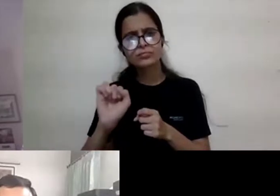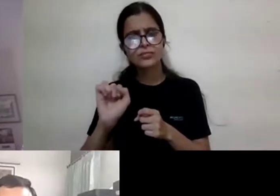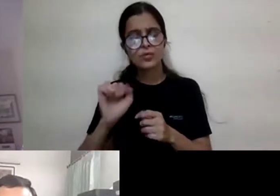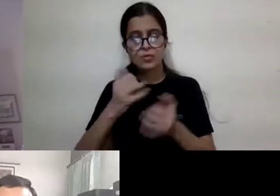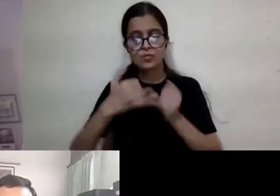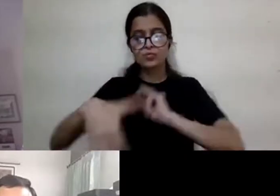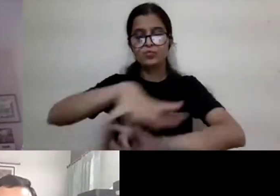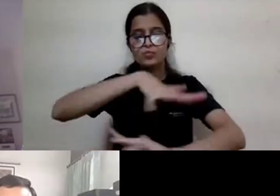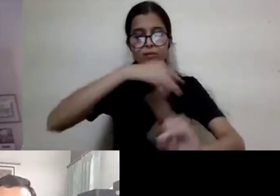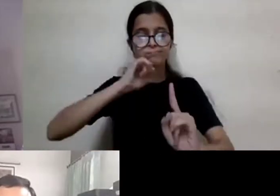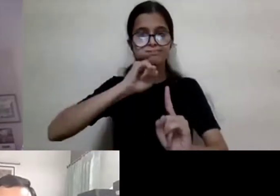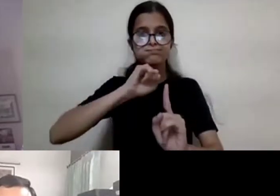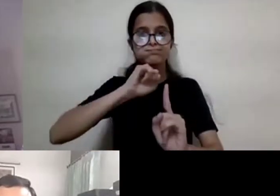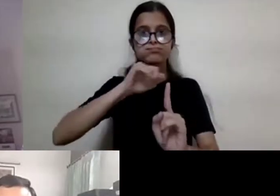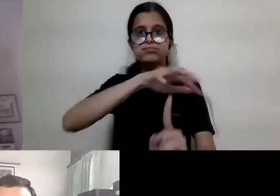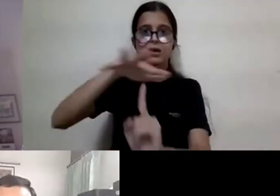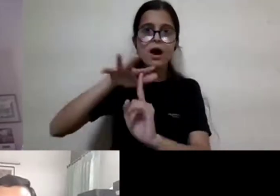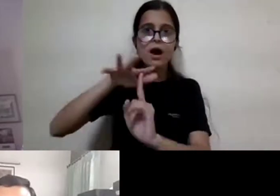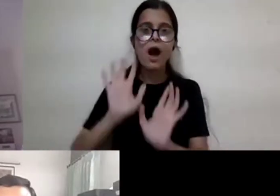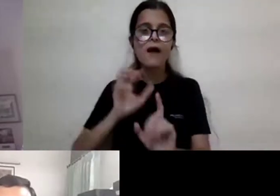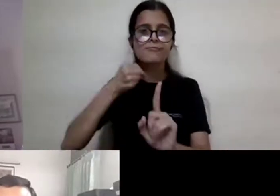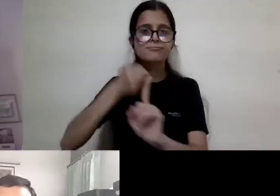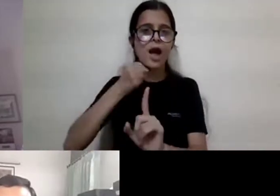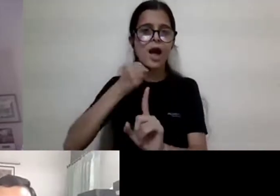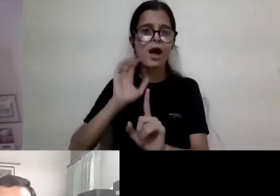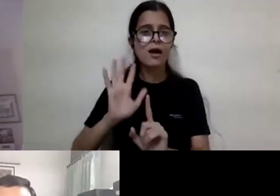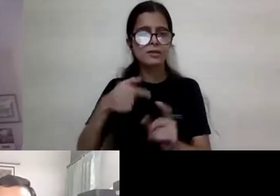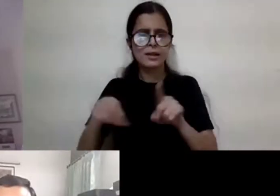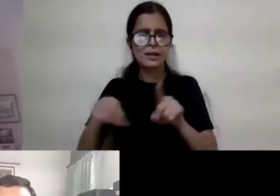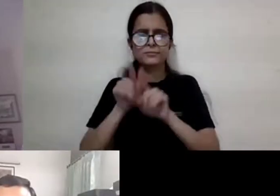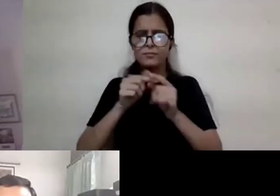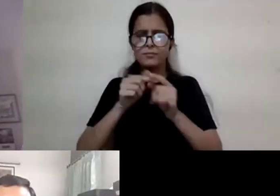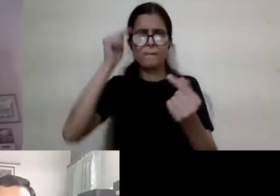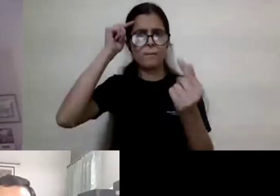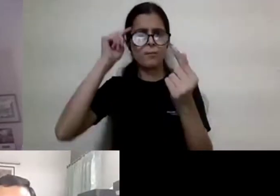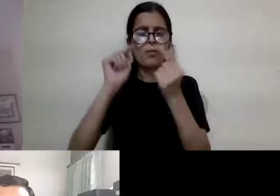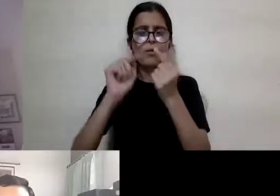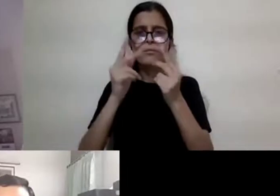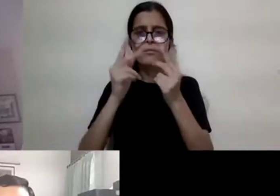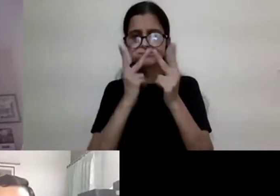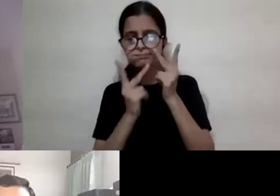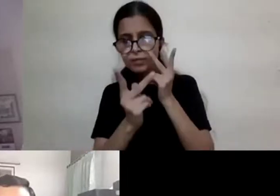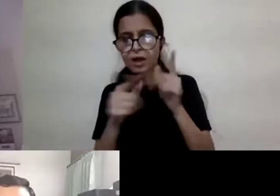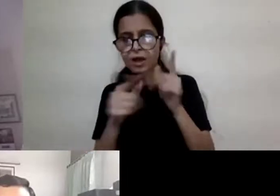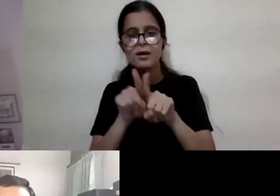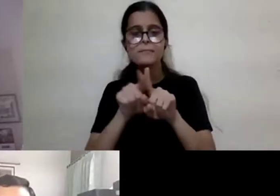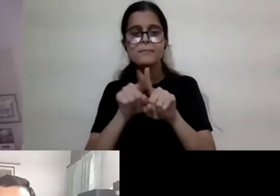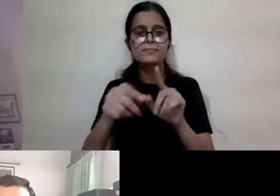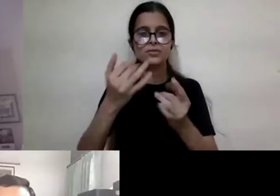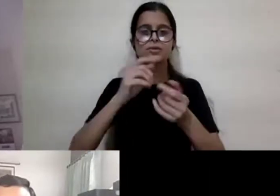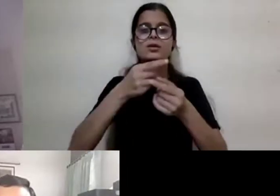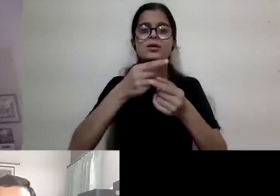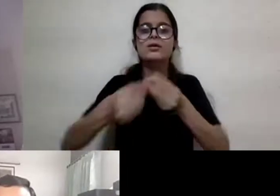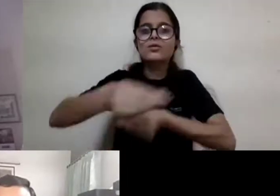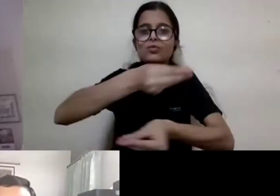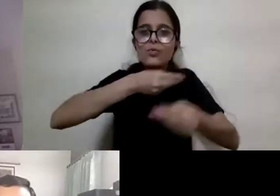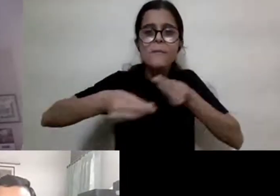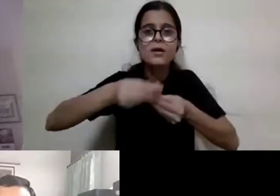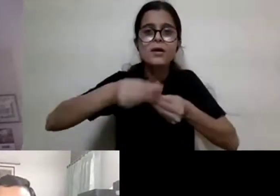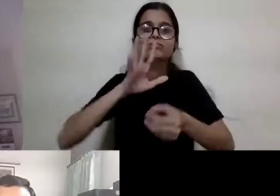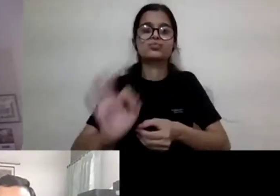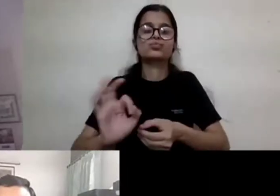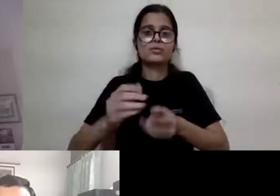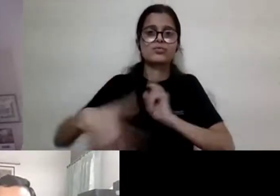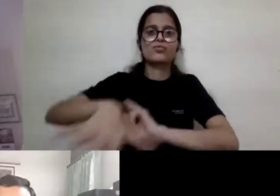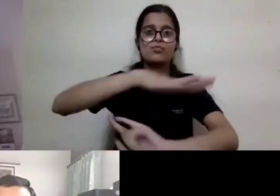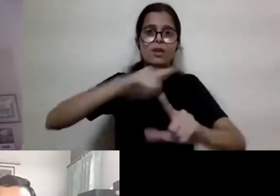Uh, from the point of view of a Marxist, it doesn't change anything about the economic realities of life. So, I mean,